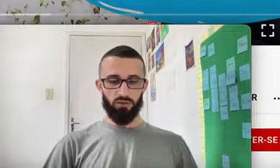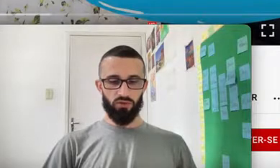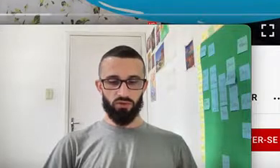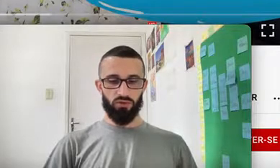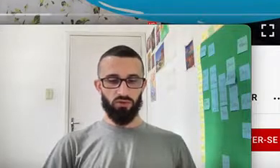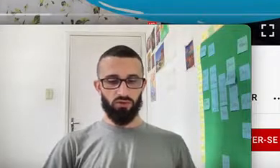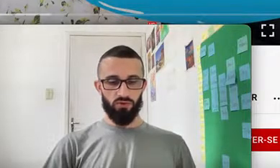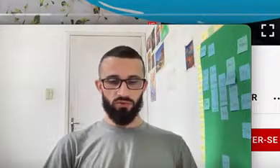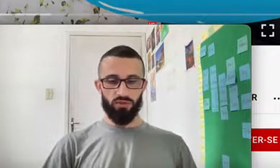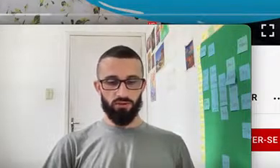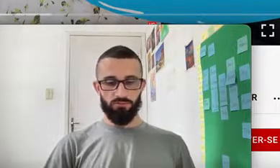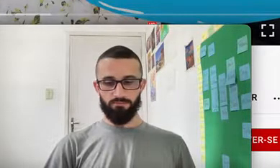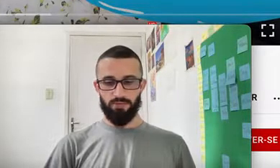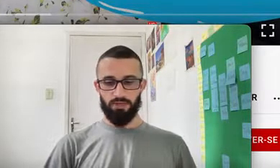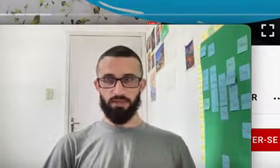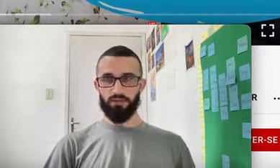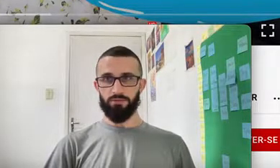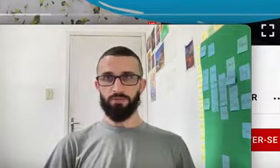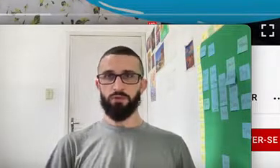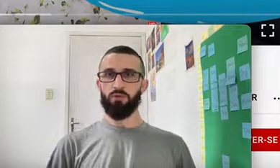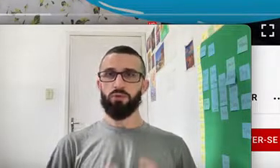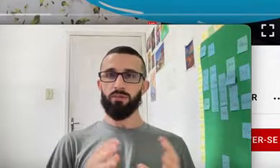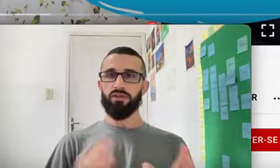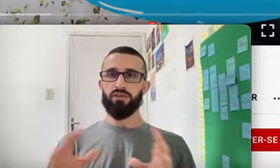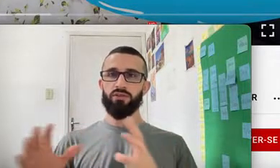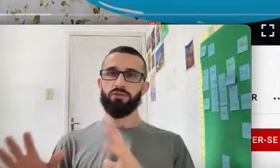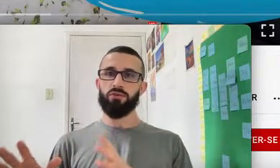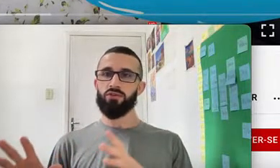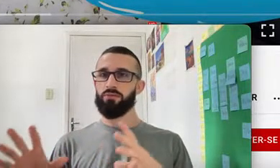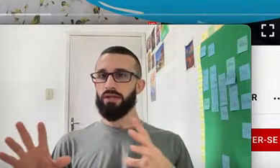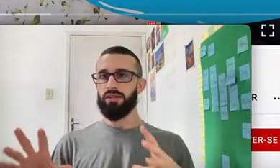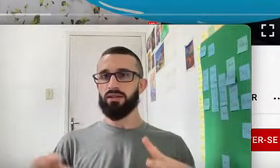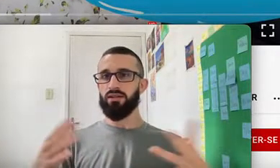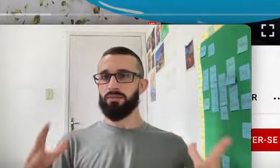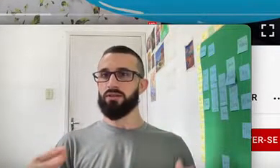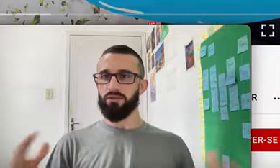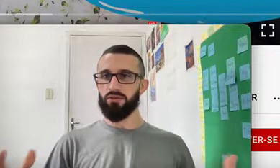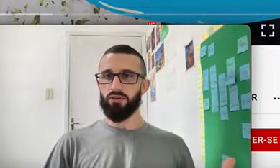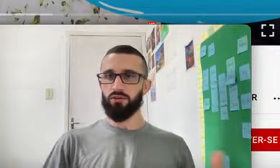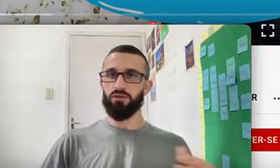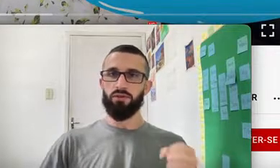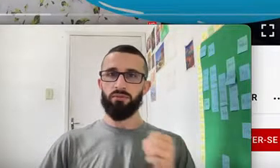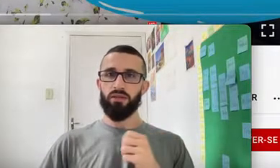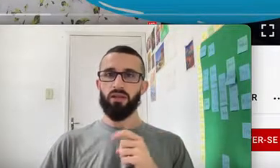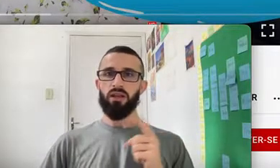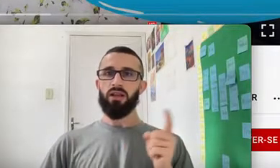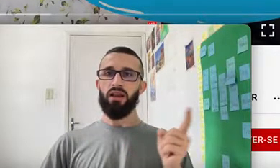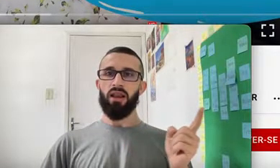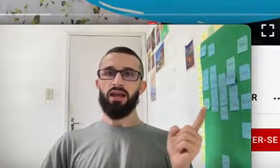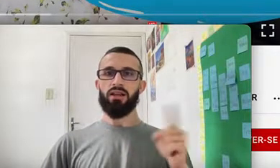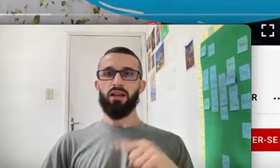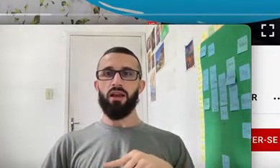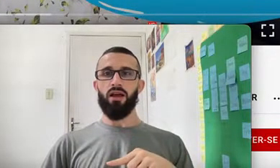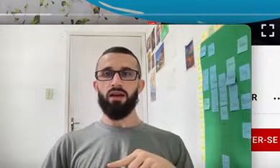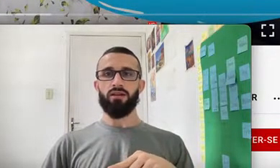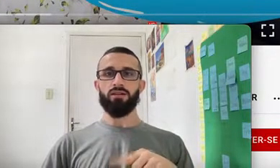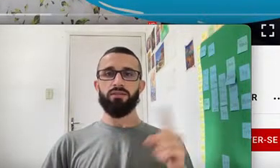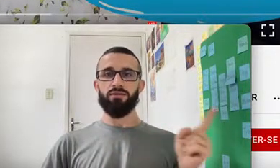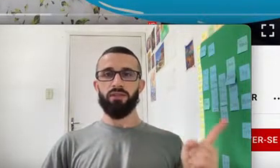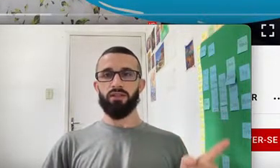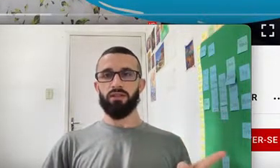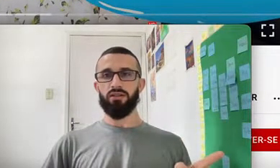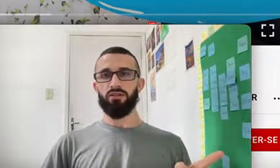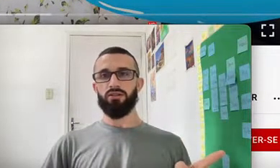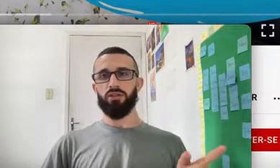Gostou Também Curta Bastante O Vídeo Vídeo Pra Saber Se Você Gostou Também Like A Lot